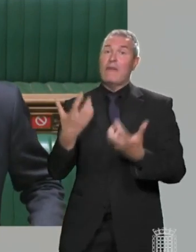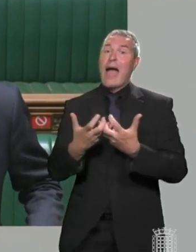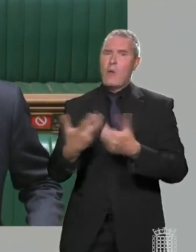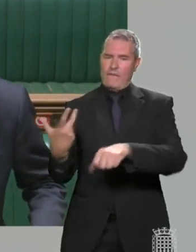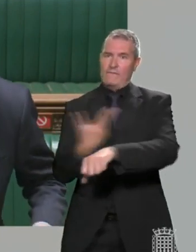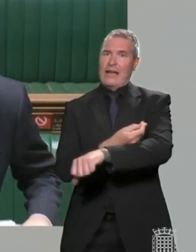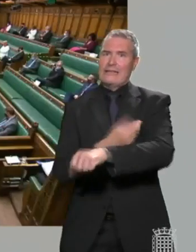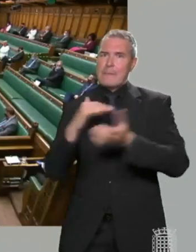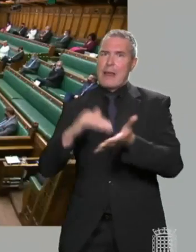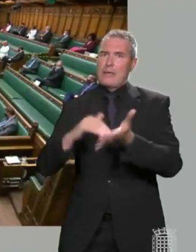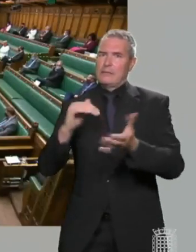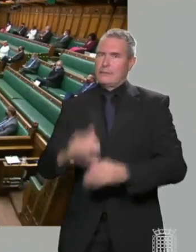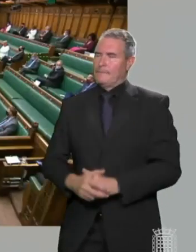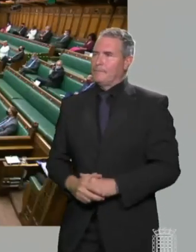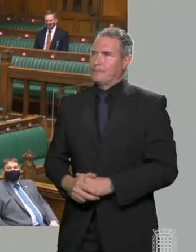people. That's what we want to do.